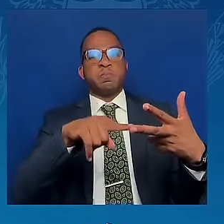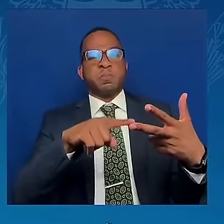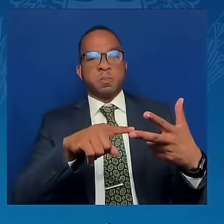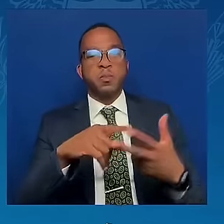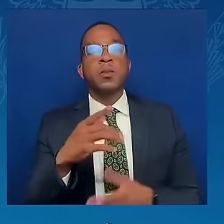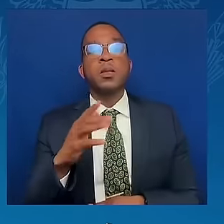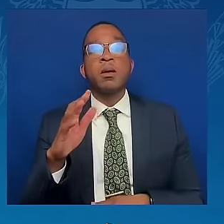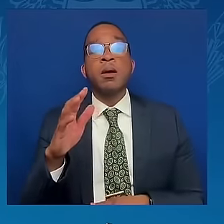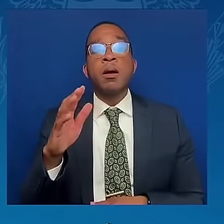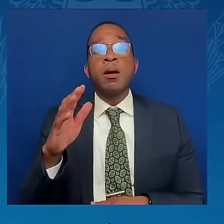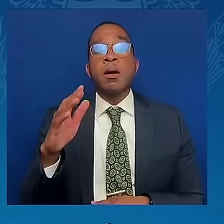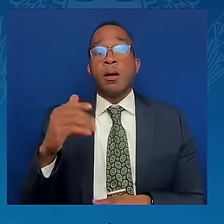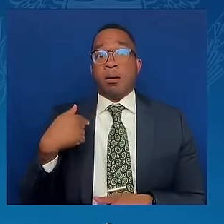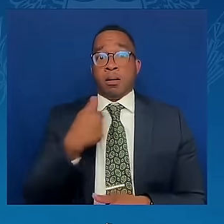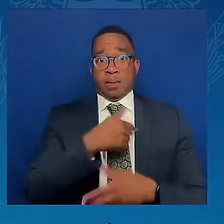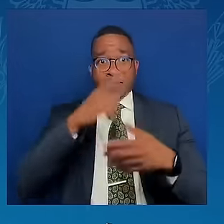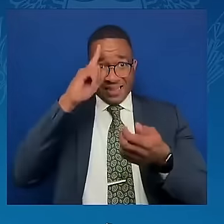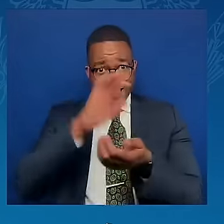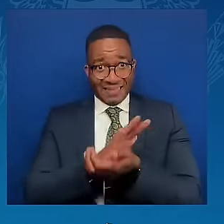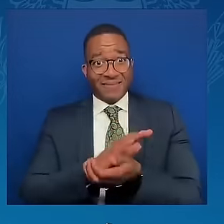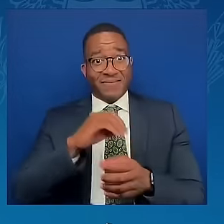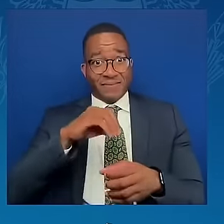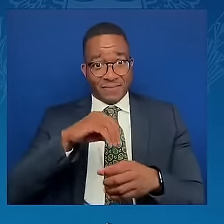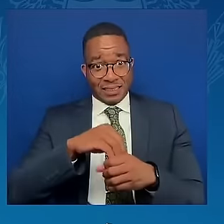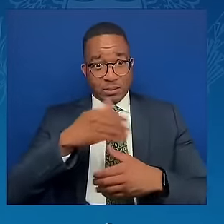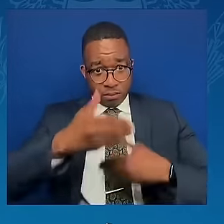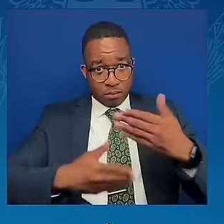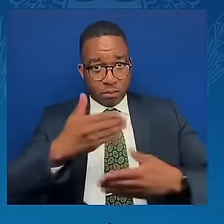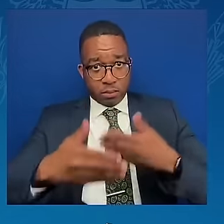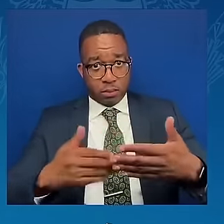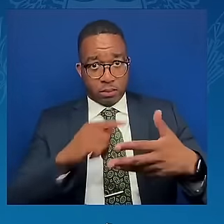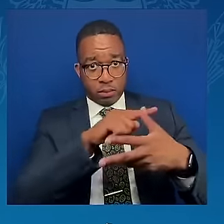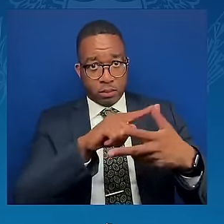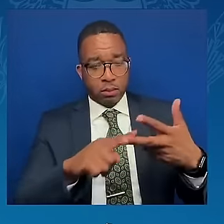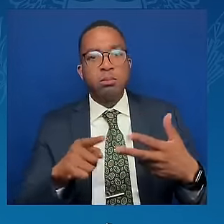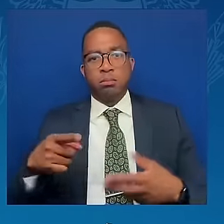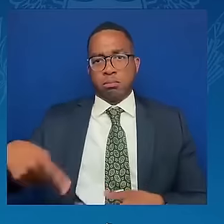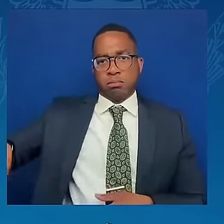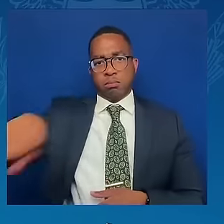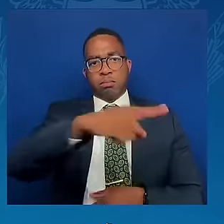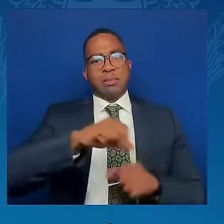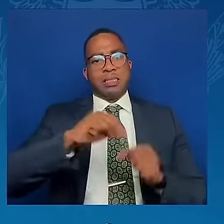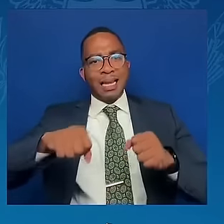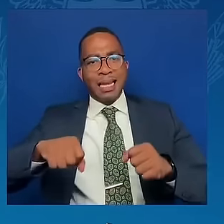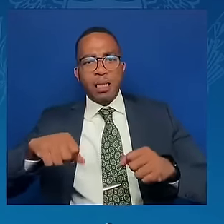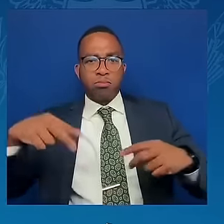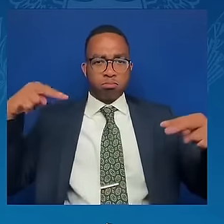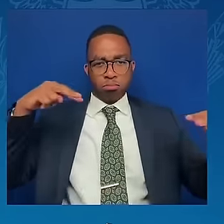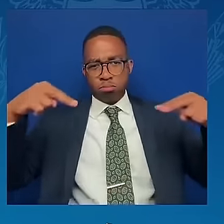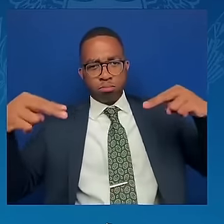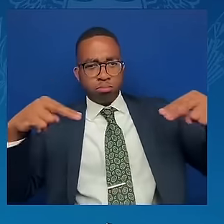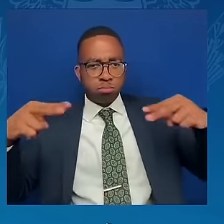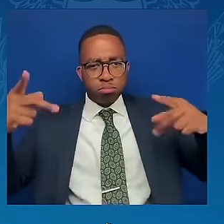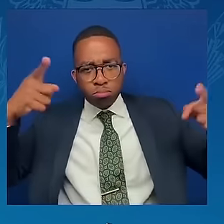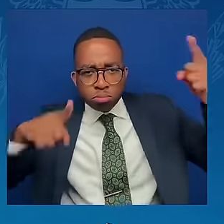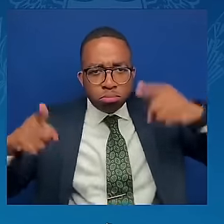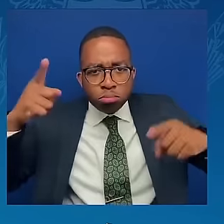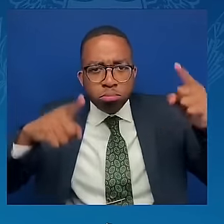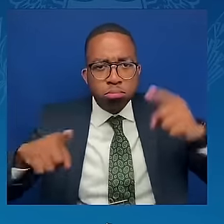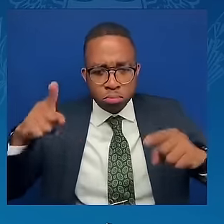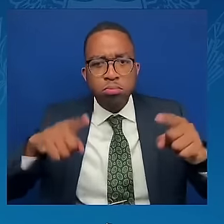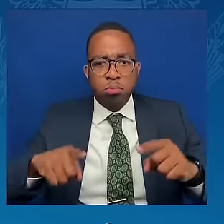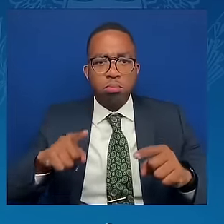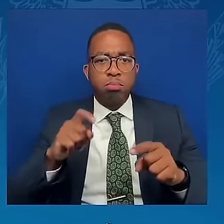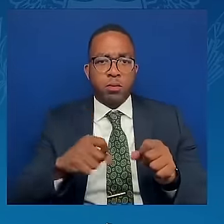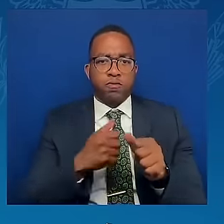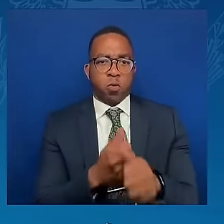we can reach an agreement and create an action plan for each point of the formula. Therefore,